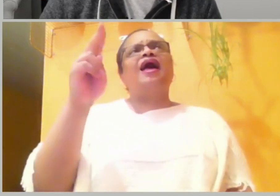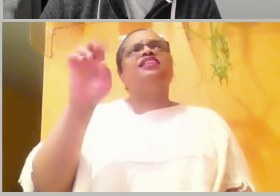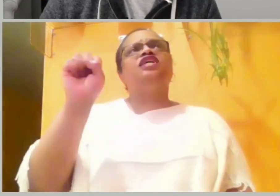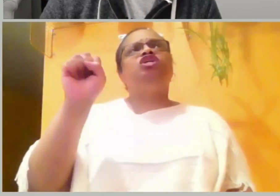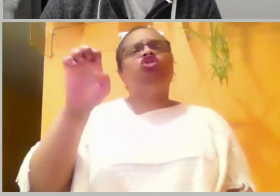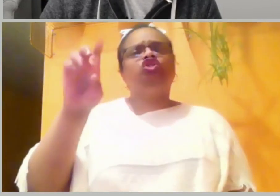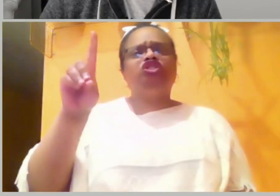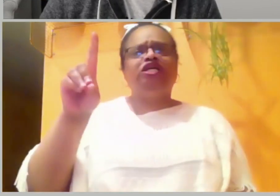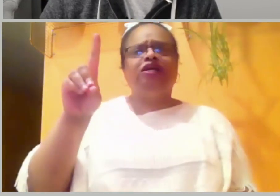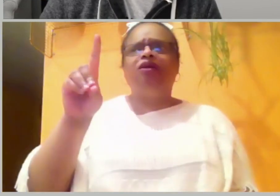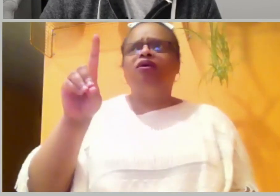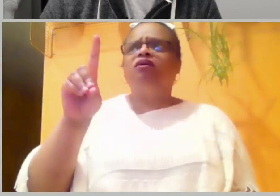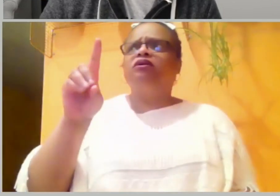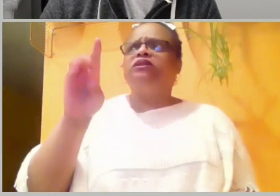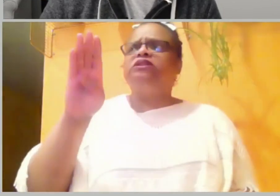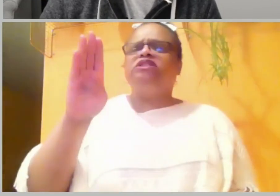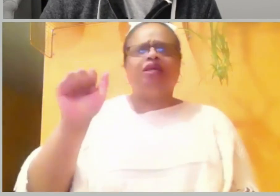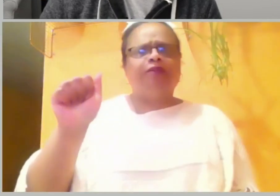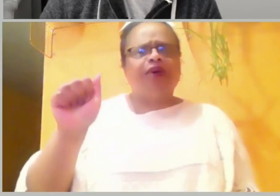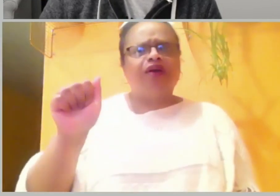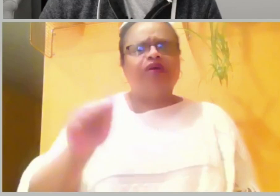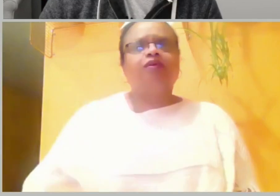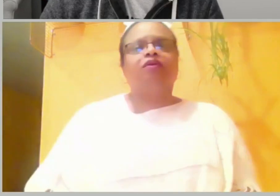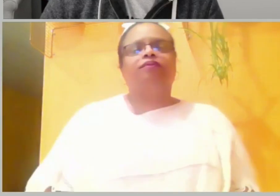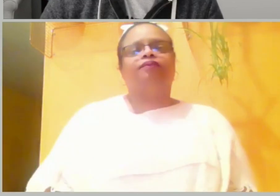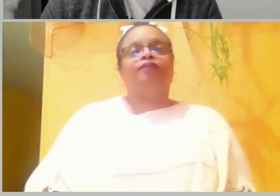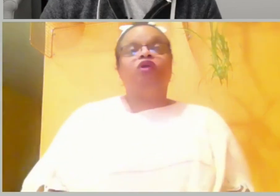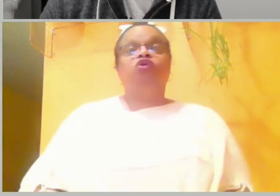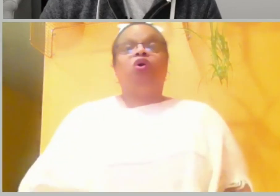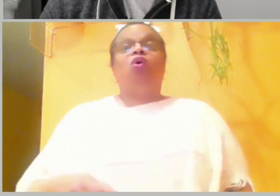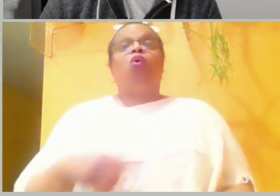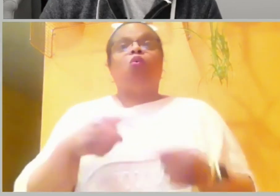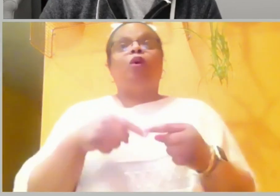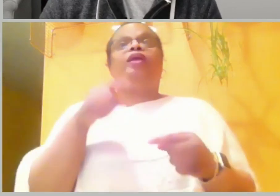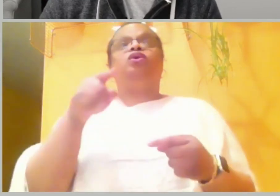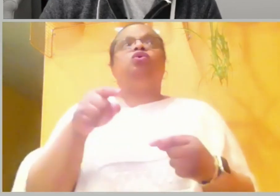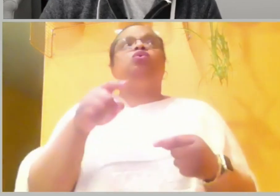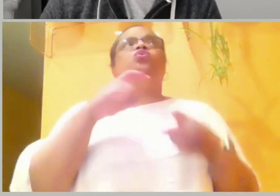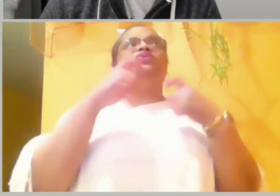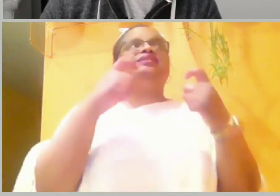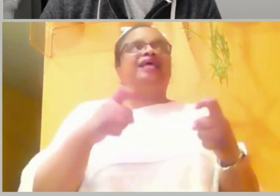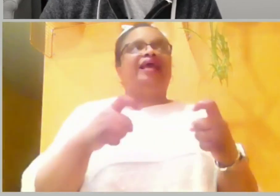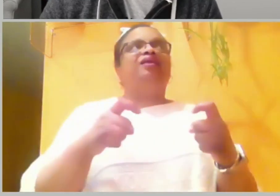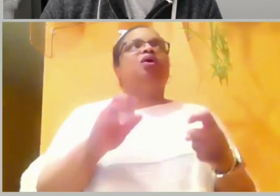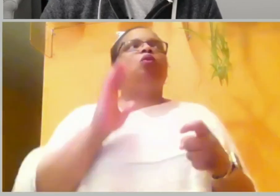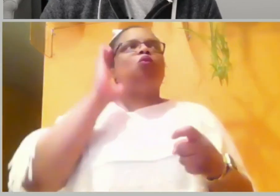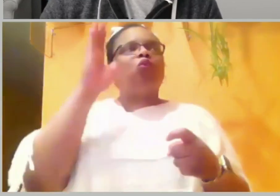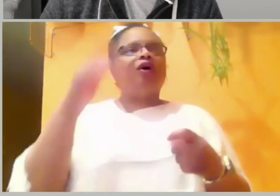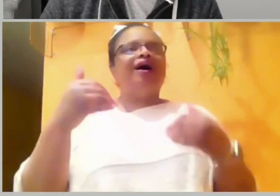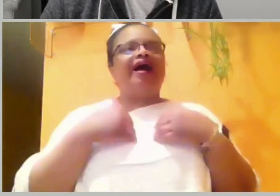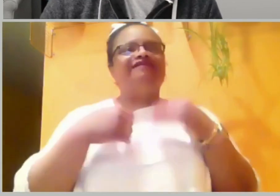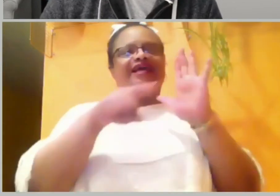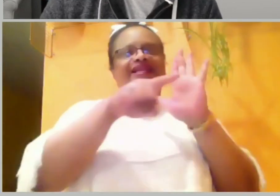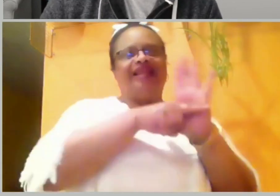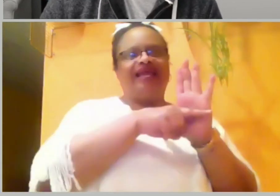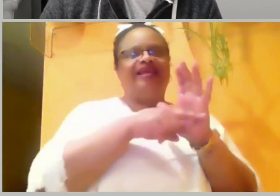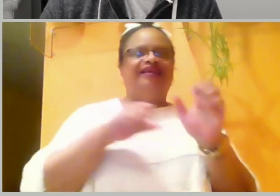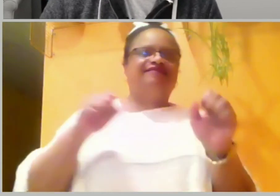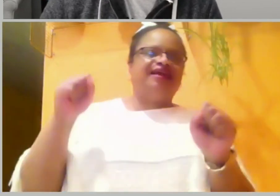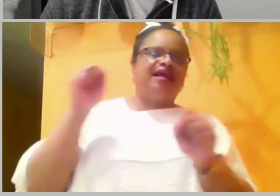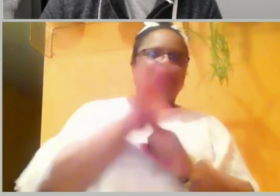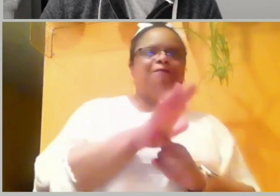of pain for someone who loves you. So I hope and pray that all of us can learn from David and be all the more wiser